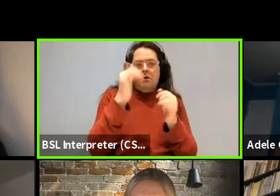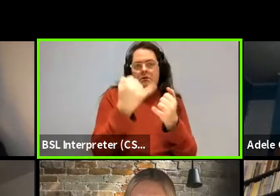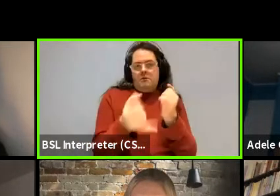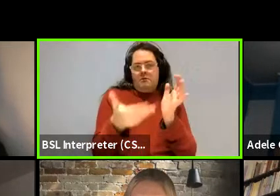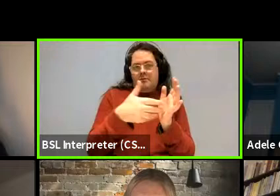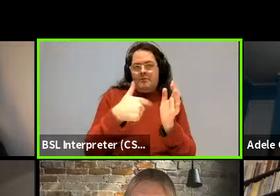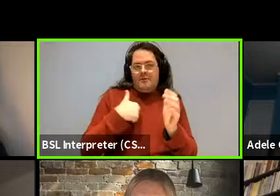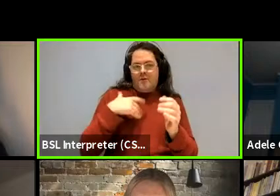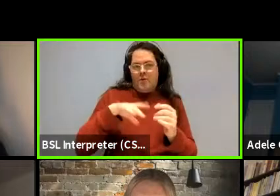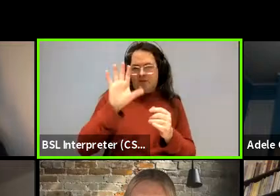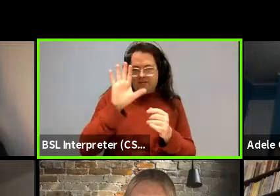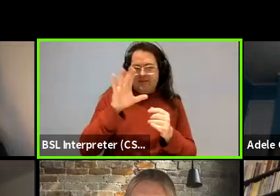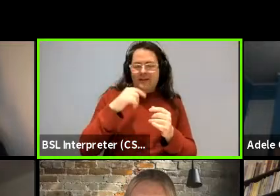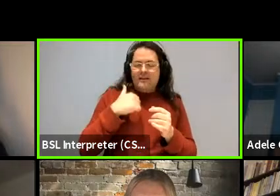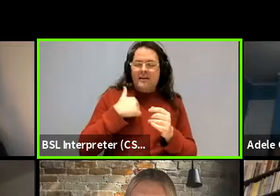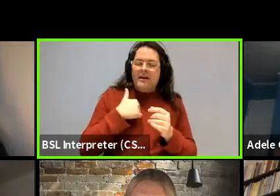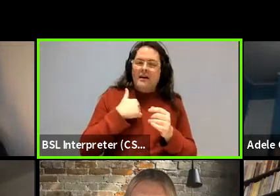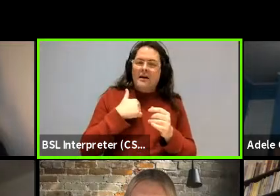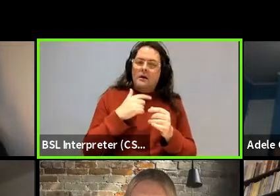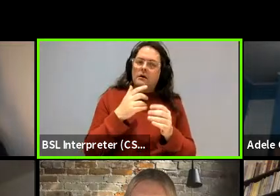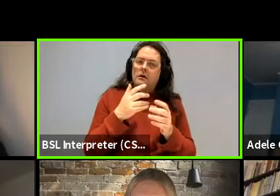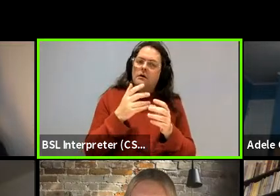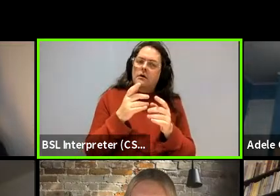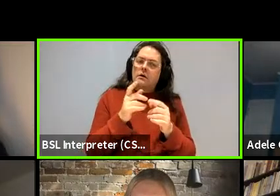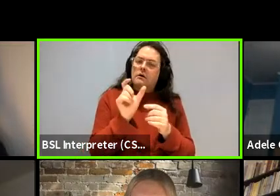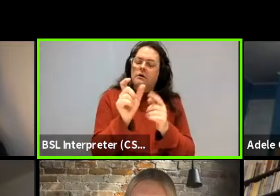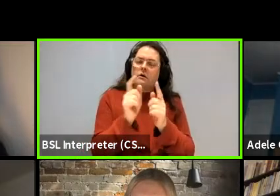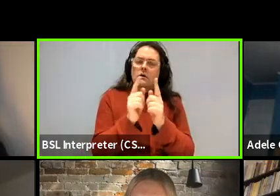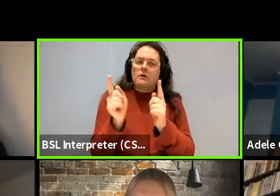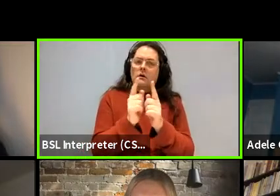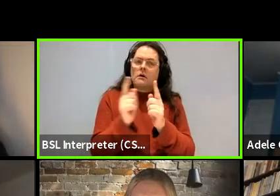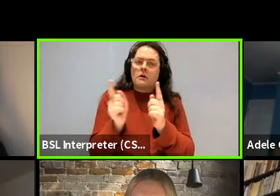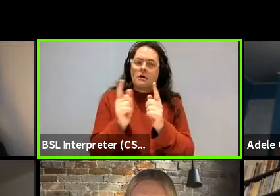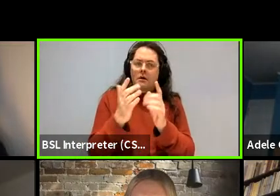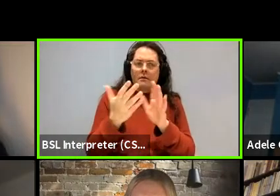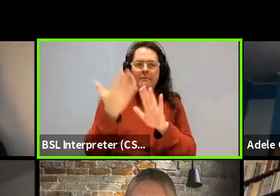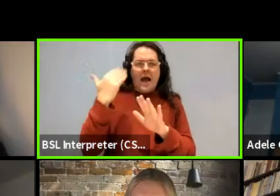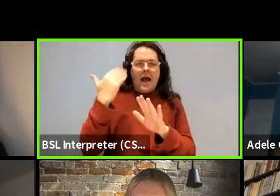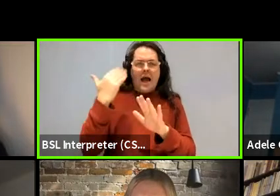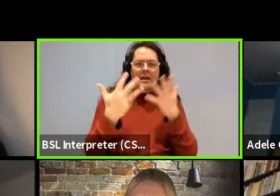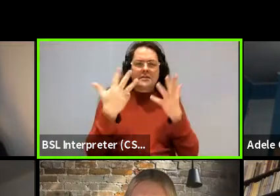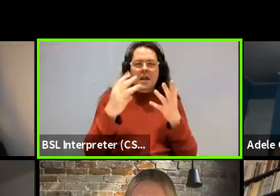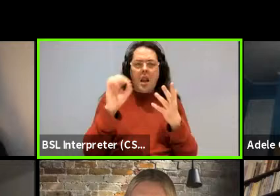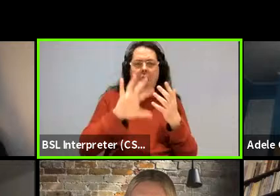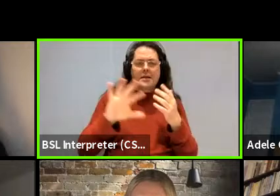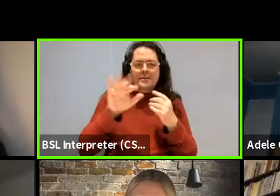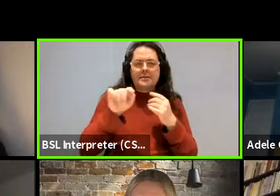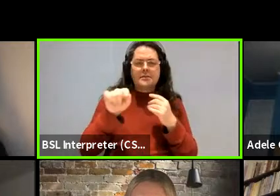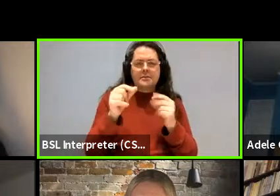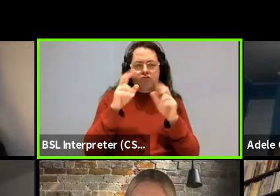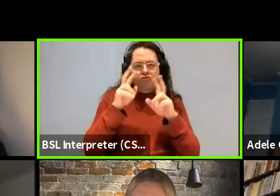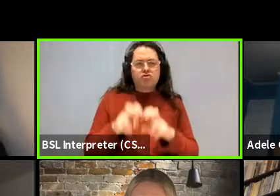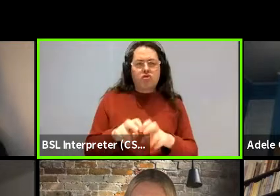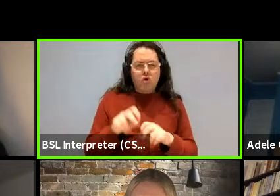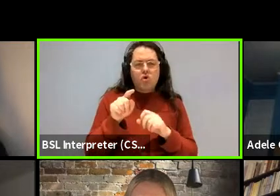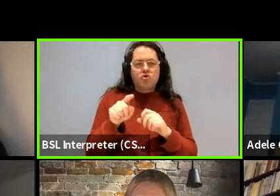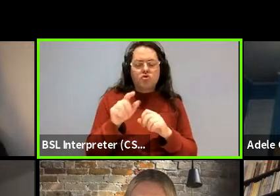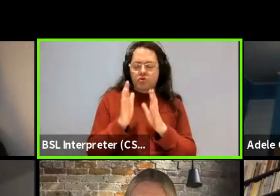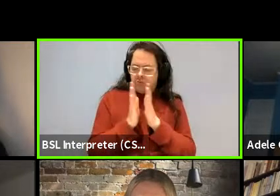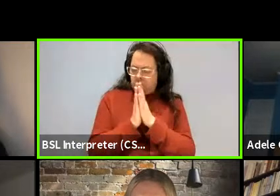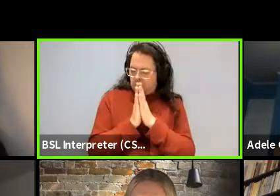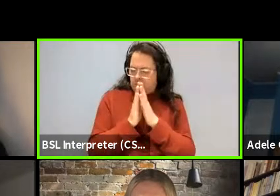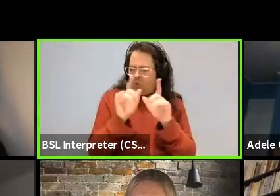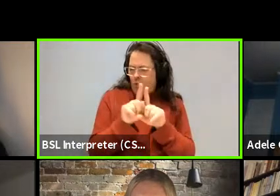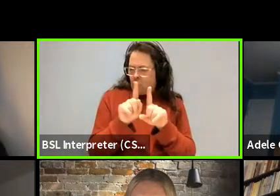quite a bit of, uh, work also on links in corporate, actually going back to the 1990s or even, uh, earlier. And then there was, uh,